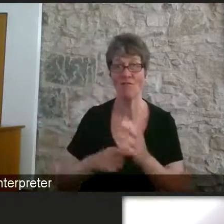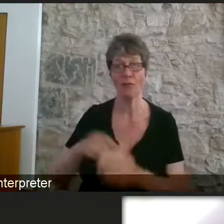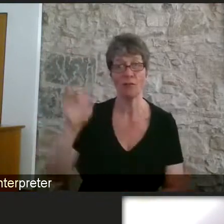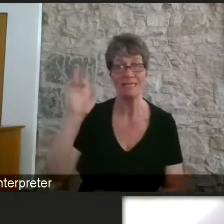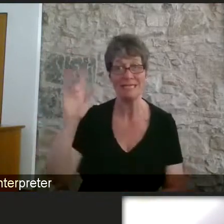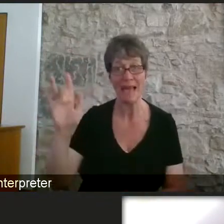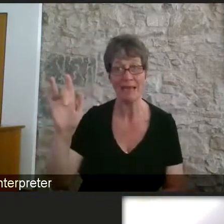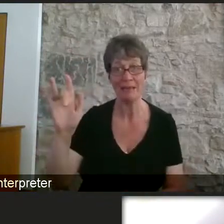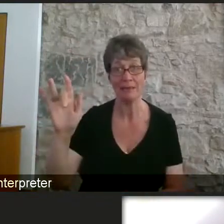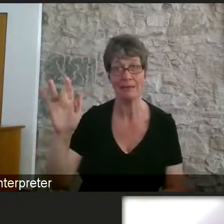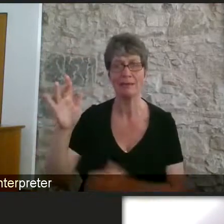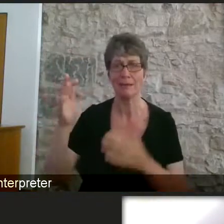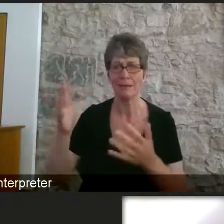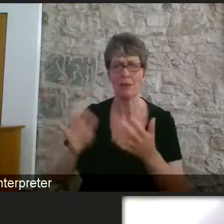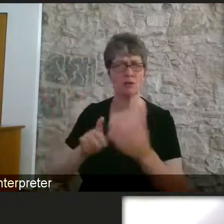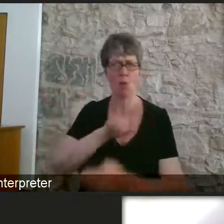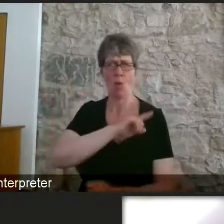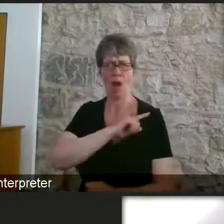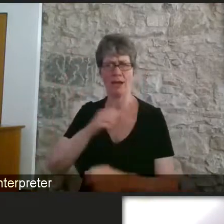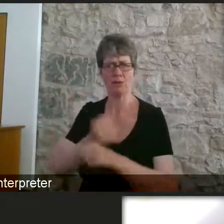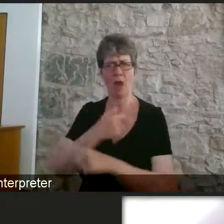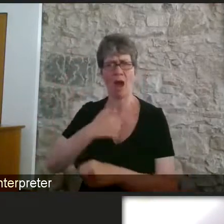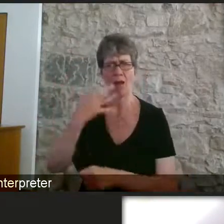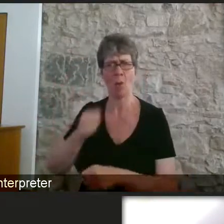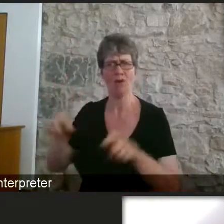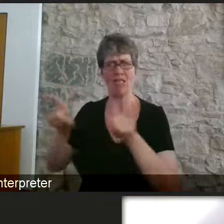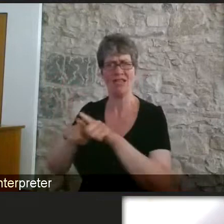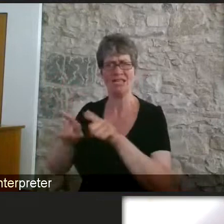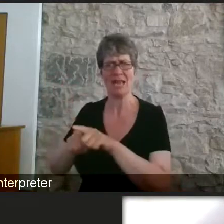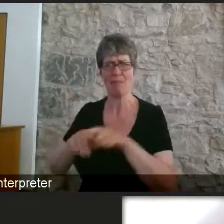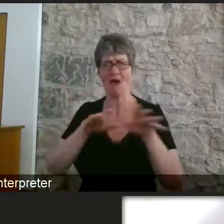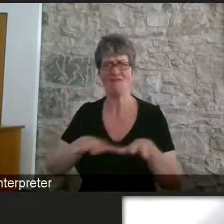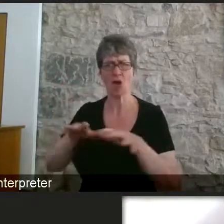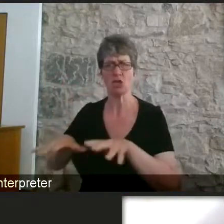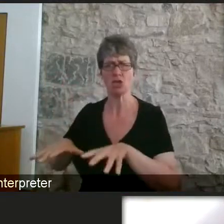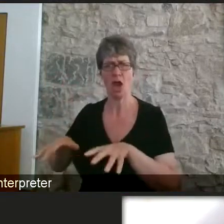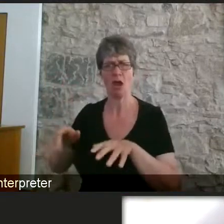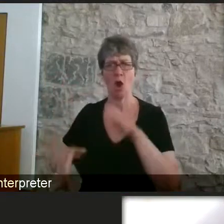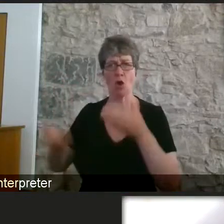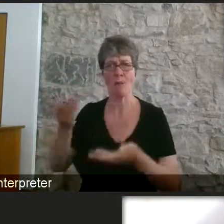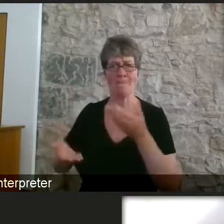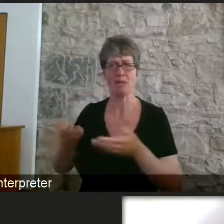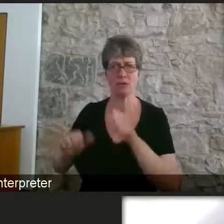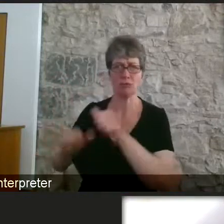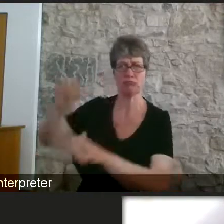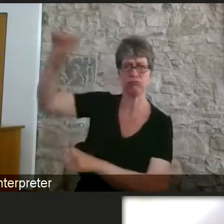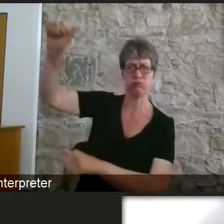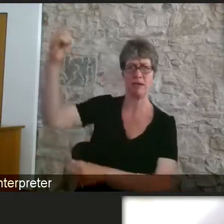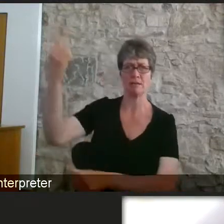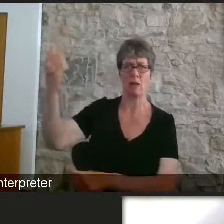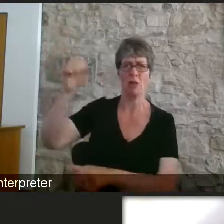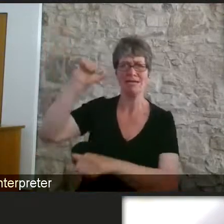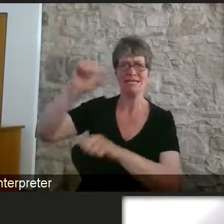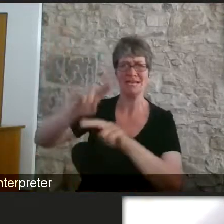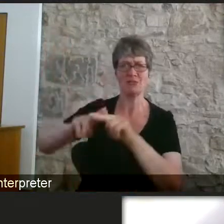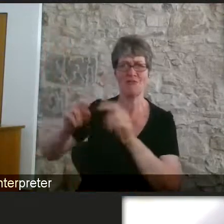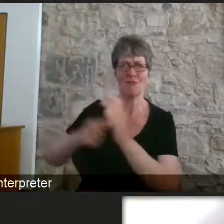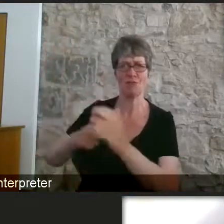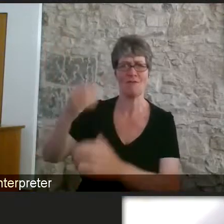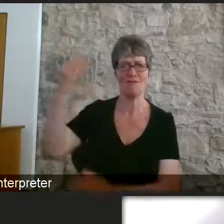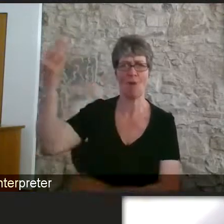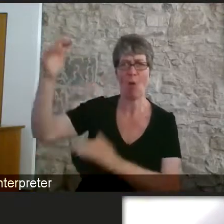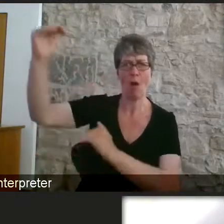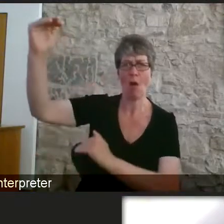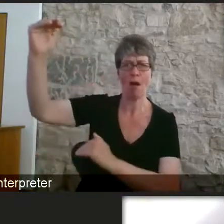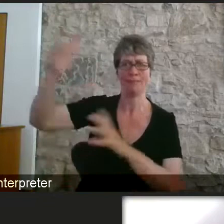case that we're different but in the past employers have tried to fit us into a standardised box and I think maybe this is an